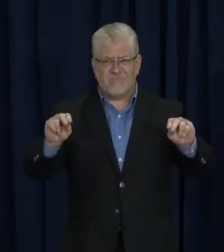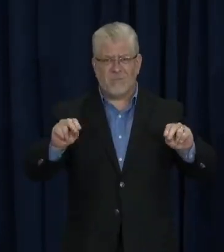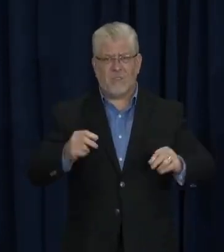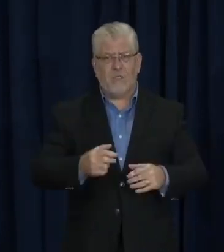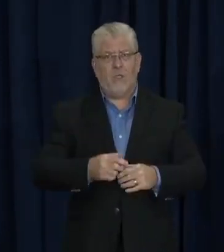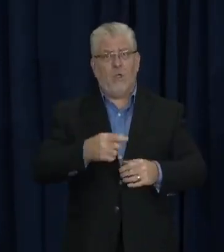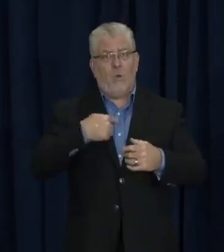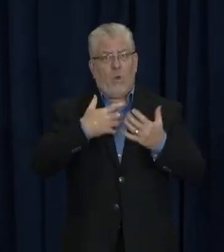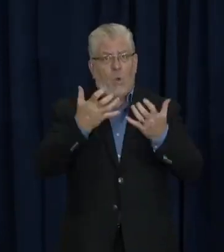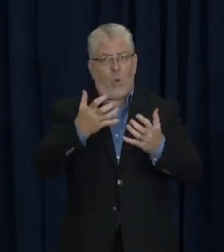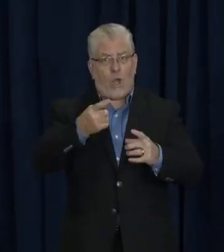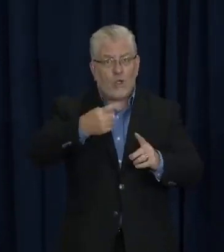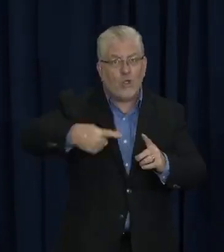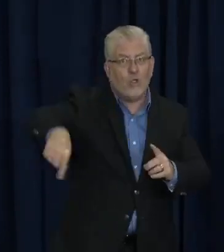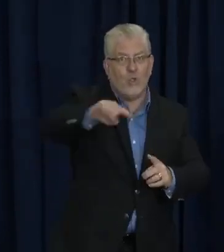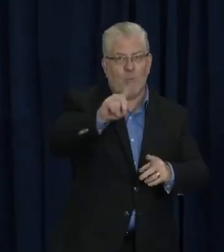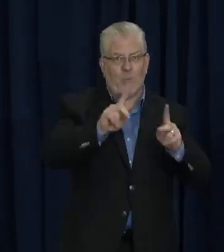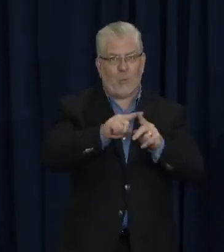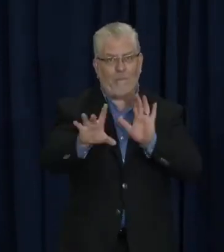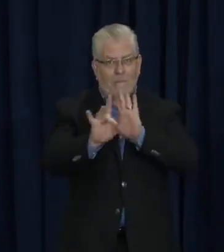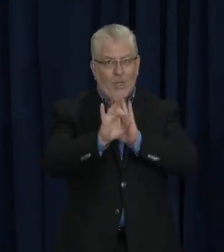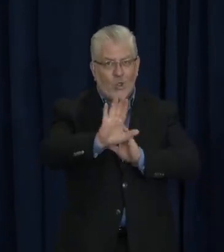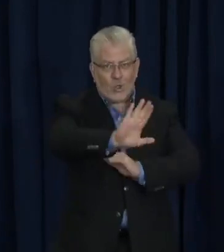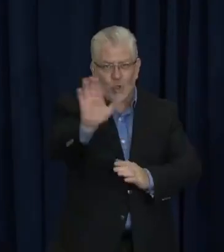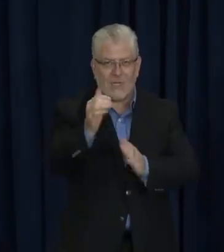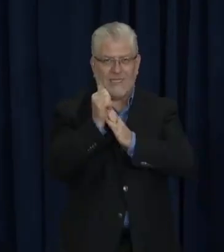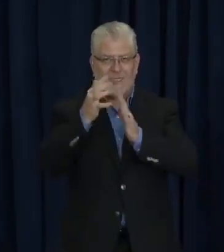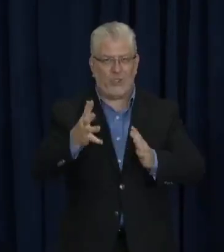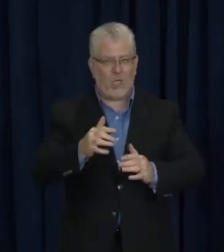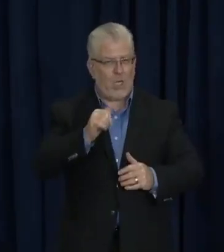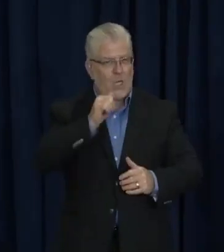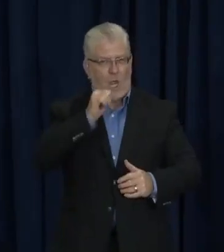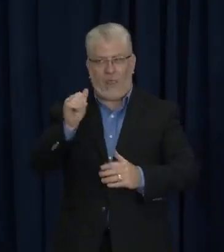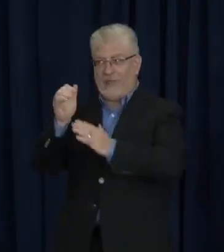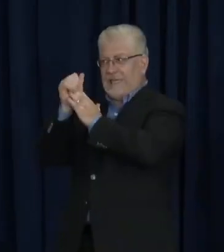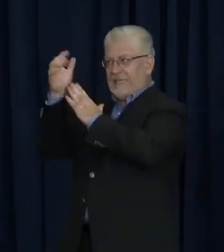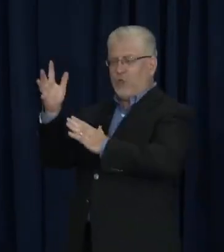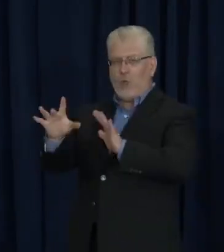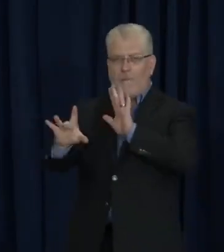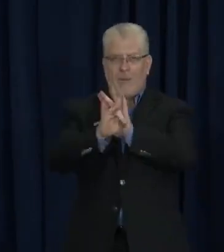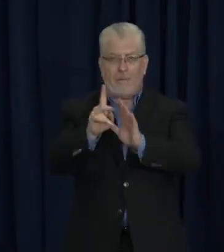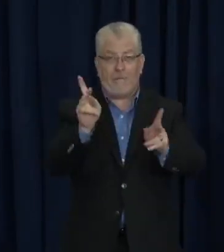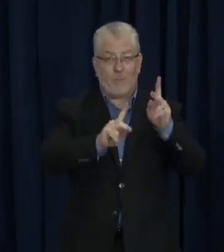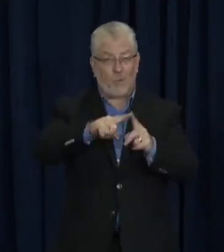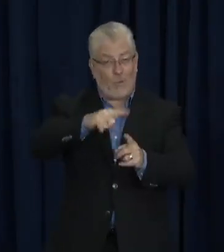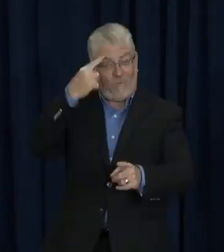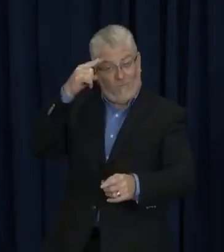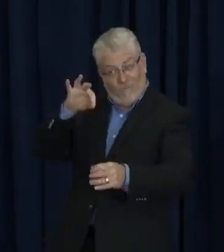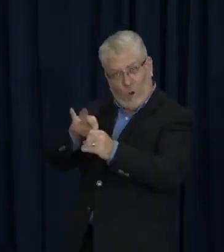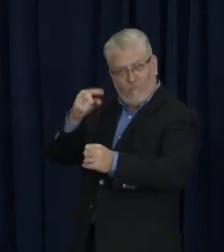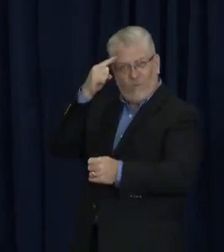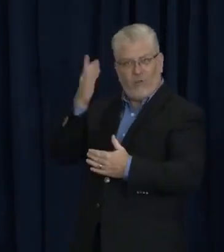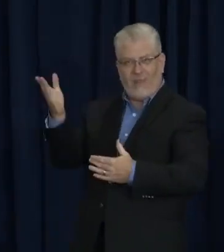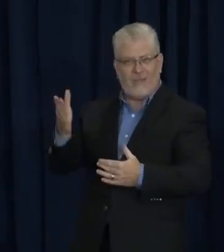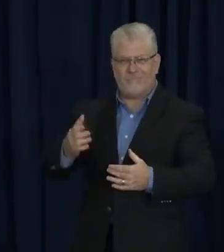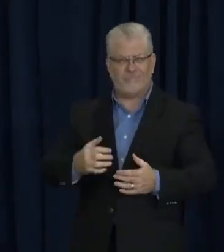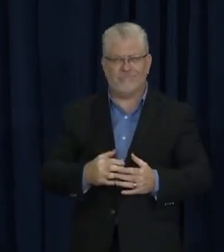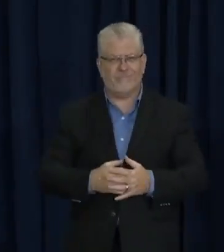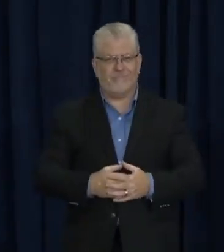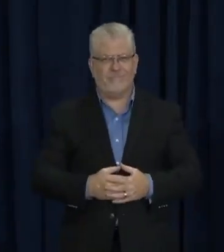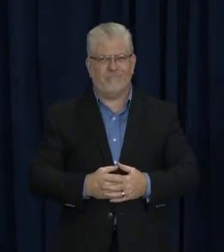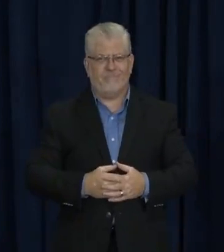leaders are not choosing the people who vote for them. We need to make sure that the voters are choosing the leaders, not the other way around.